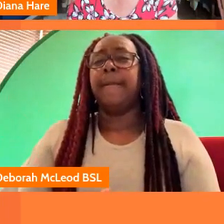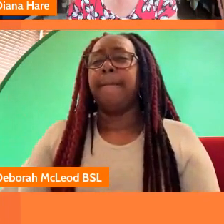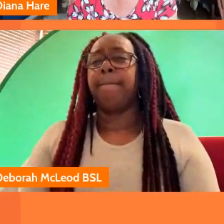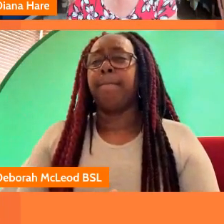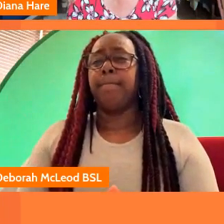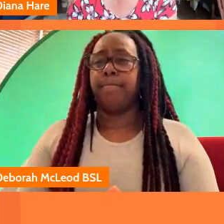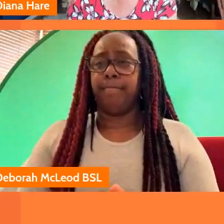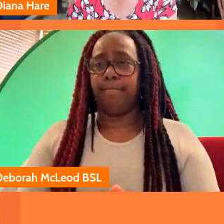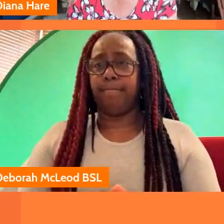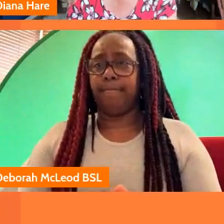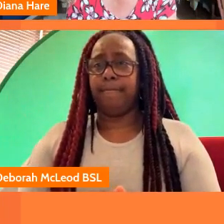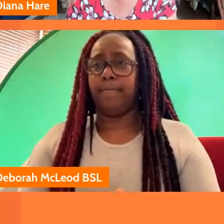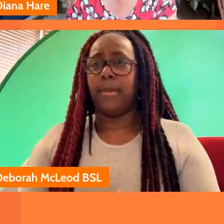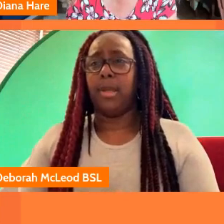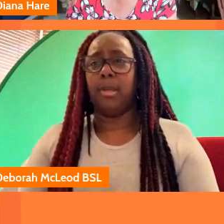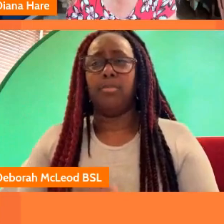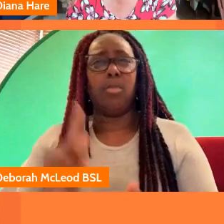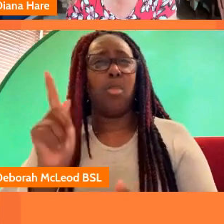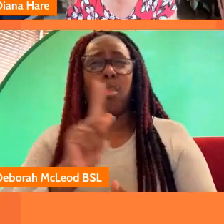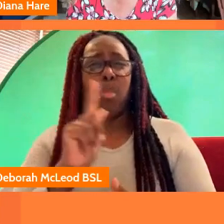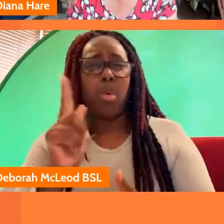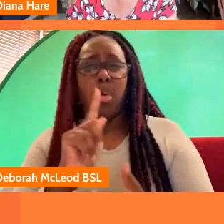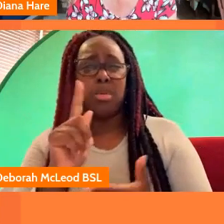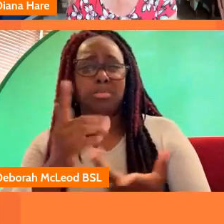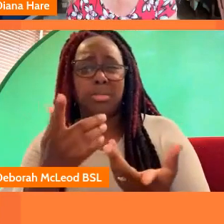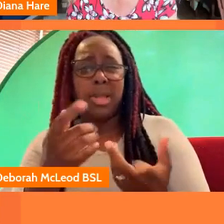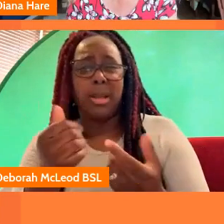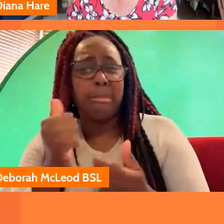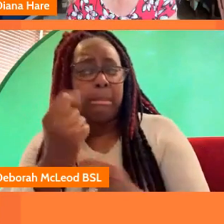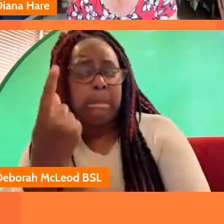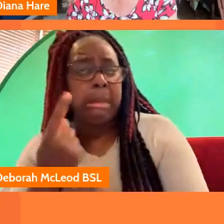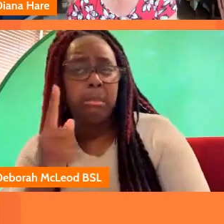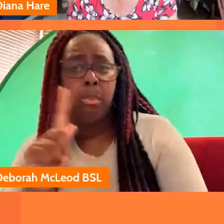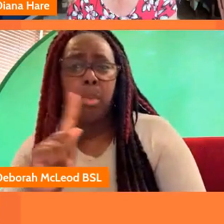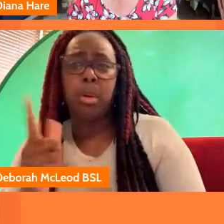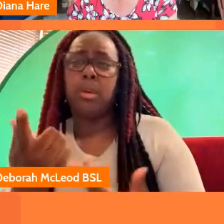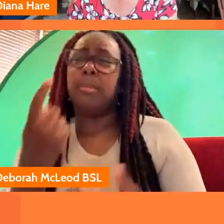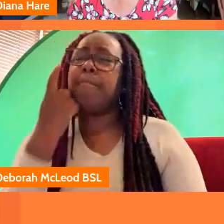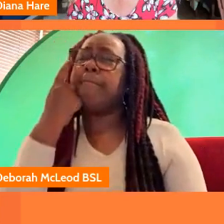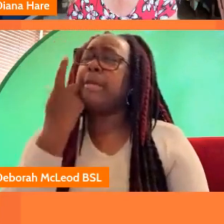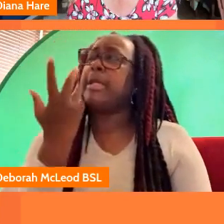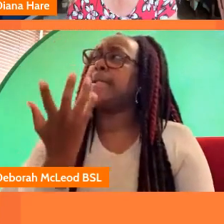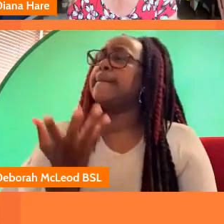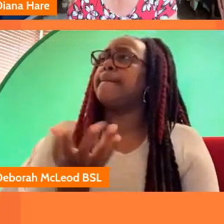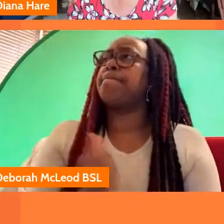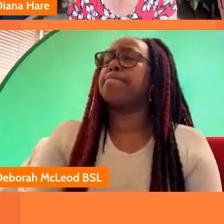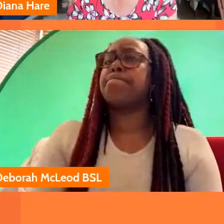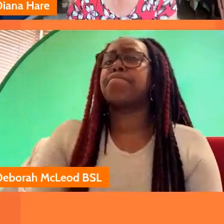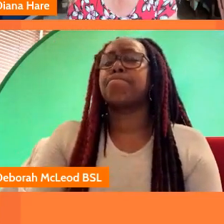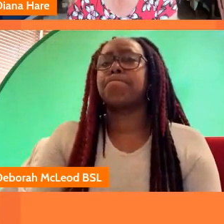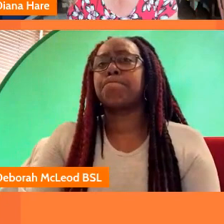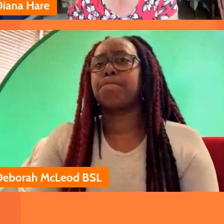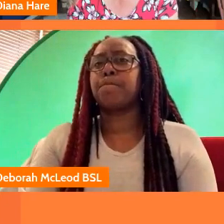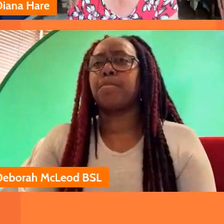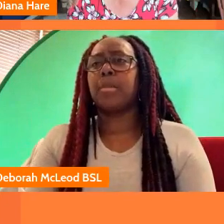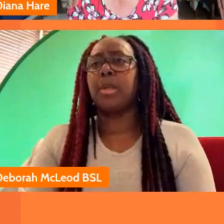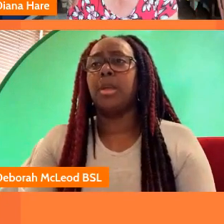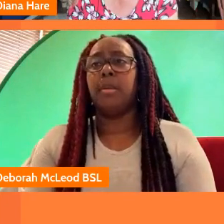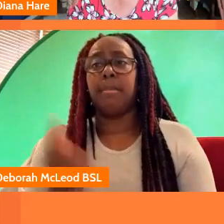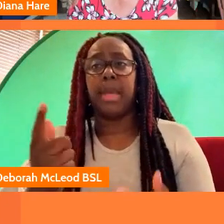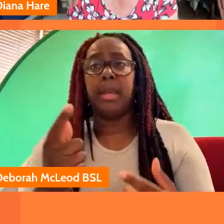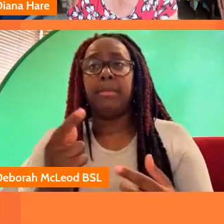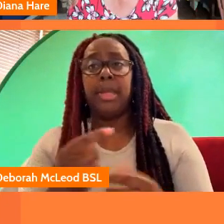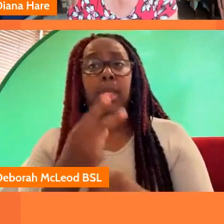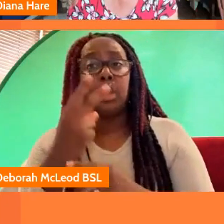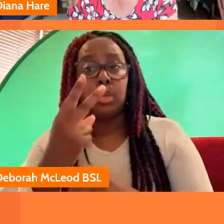what can then come out of it again i'm thinking um of two-tone the